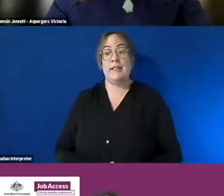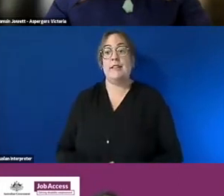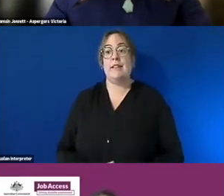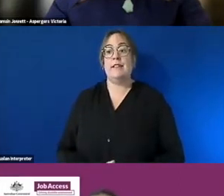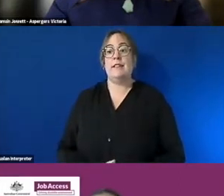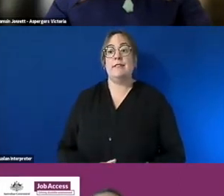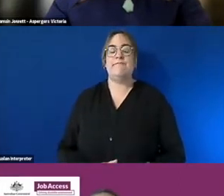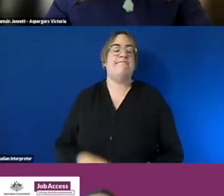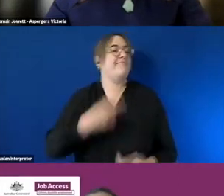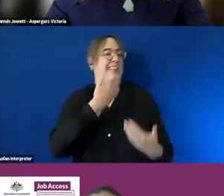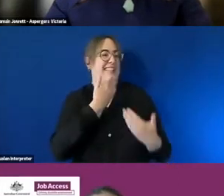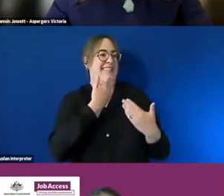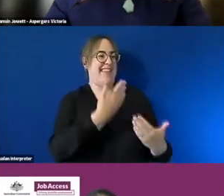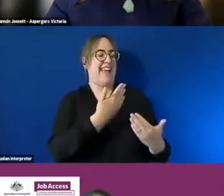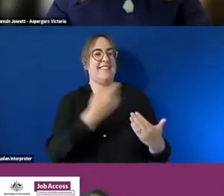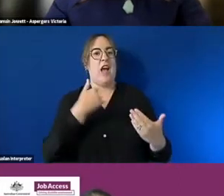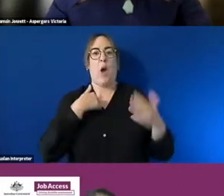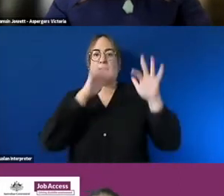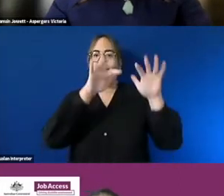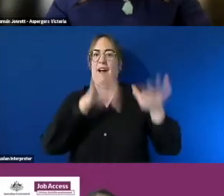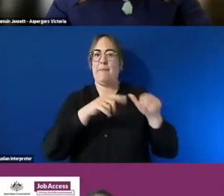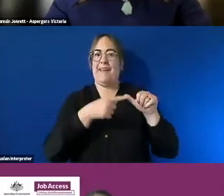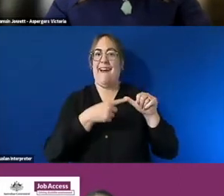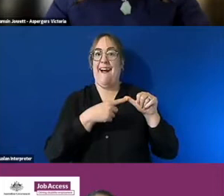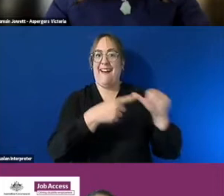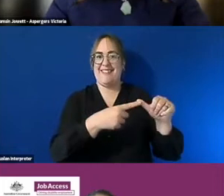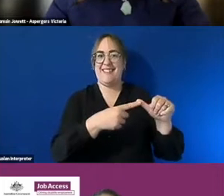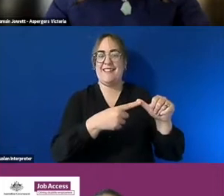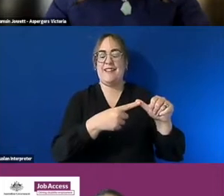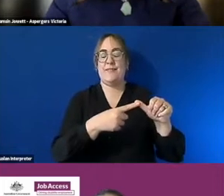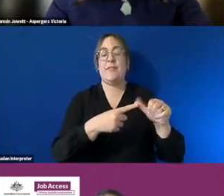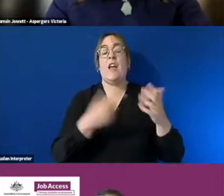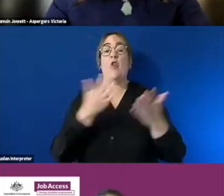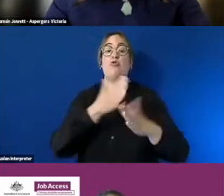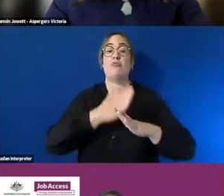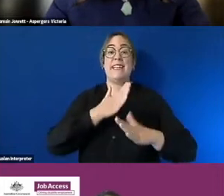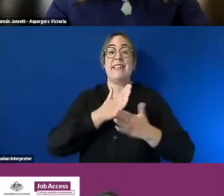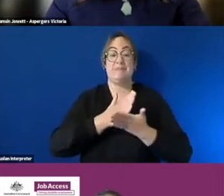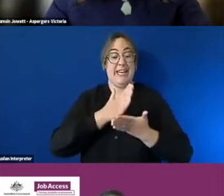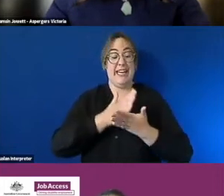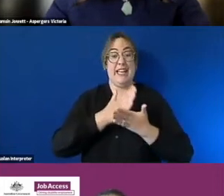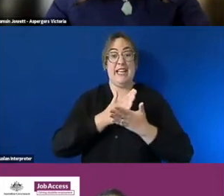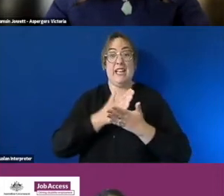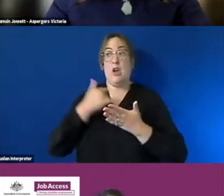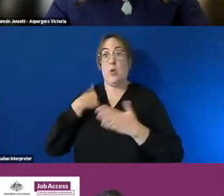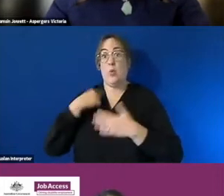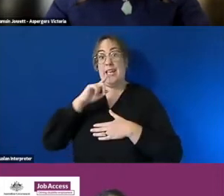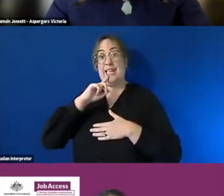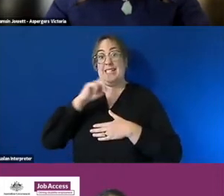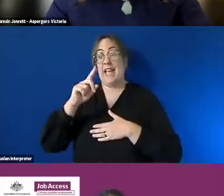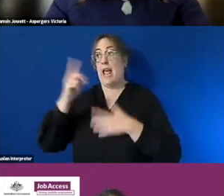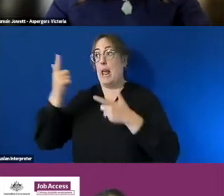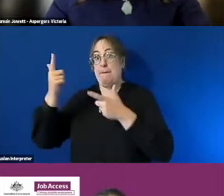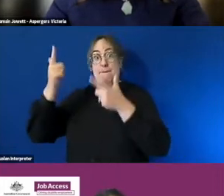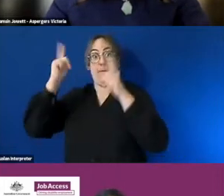um thanks phil i was just typing up a an answer actually um look we encourage employers to be forthcoming with those questions